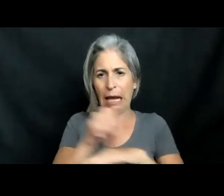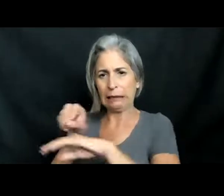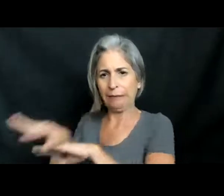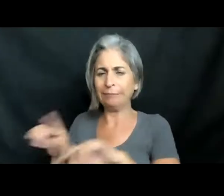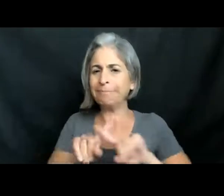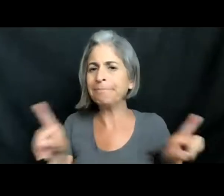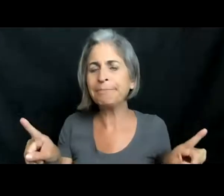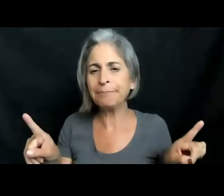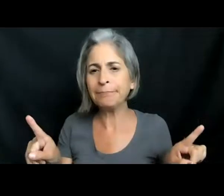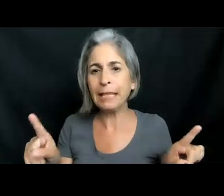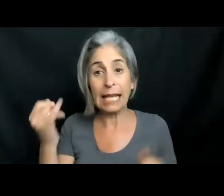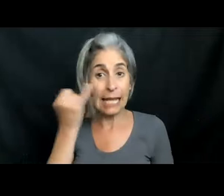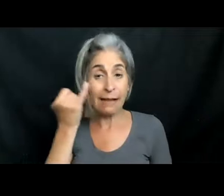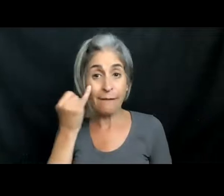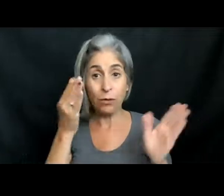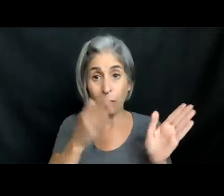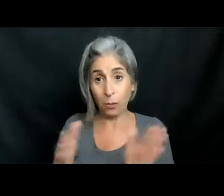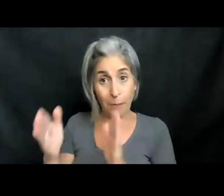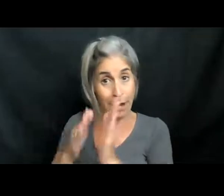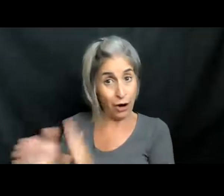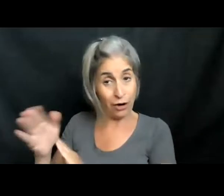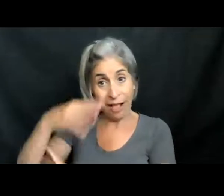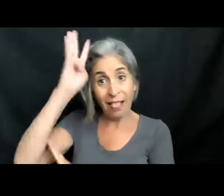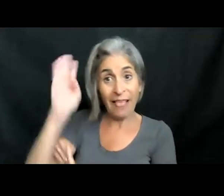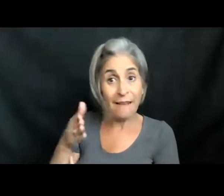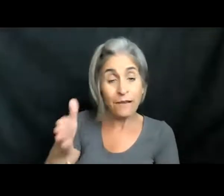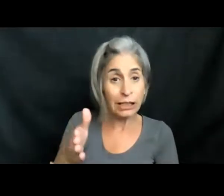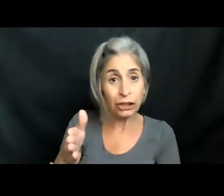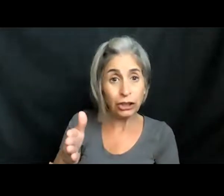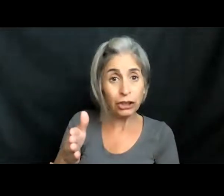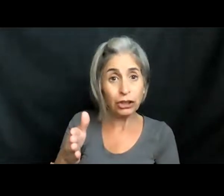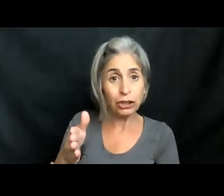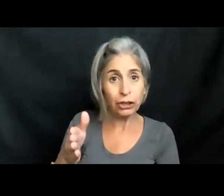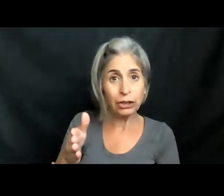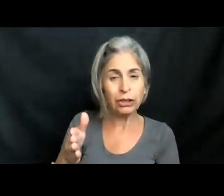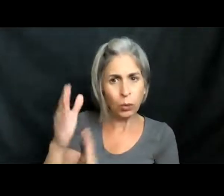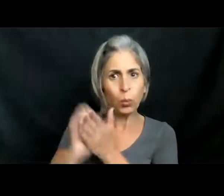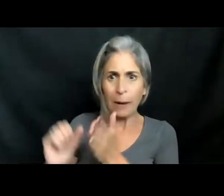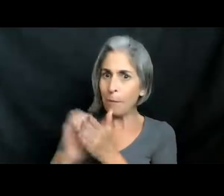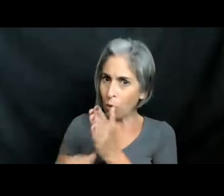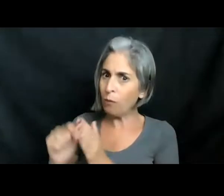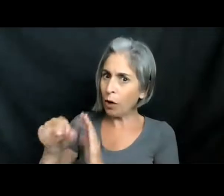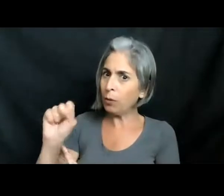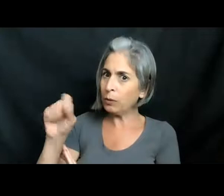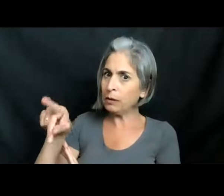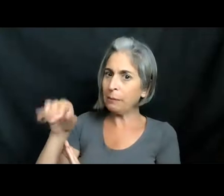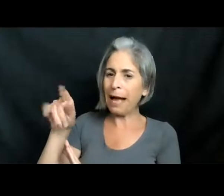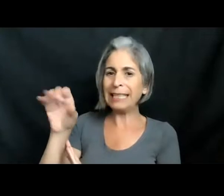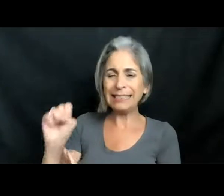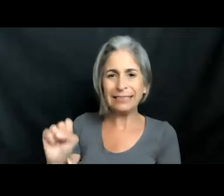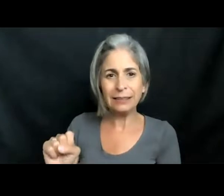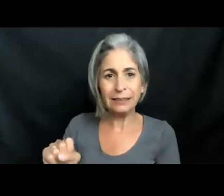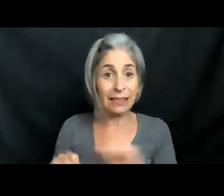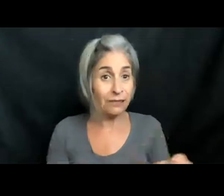But anyone who is preparing a lionfish, the first thing they should always be doing is removing those spines. Thank you. Have you ever tried